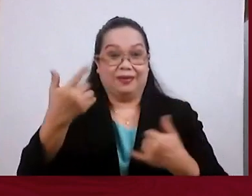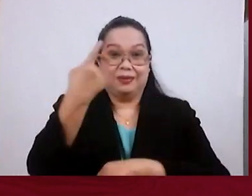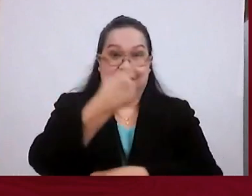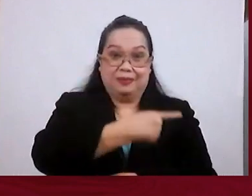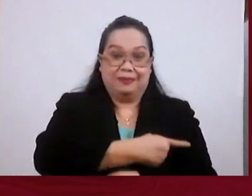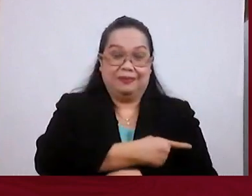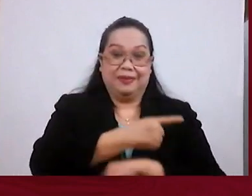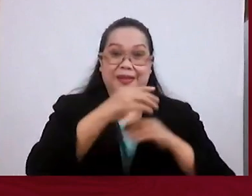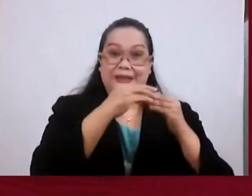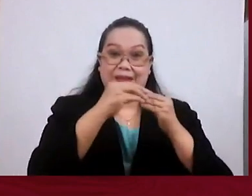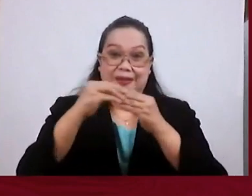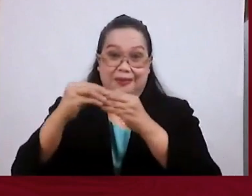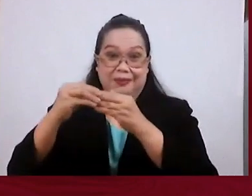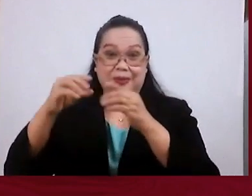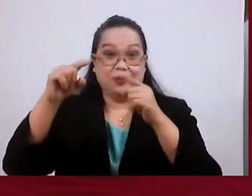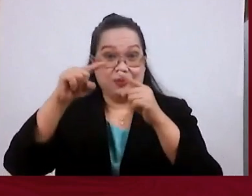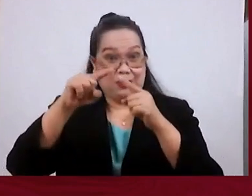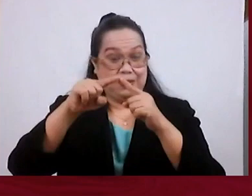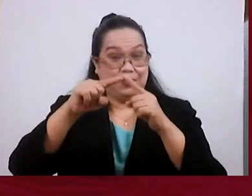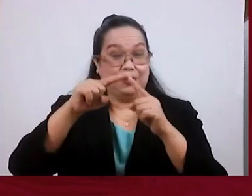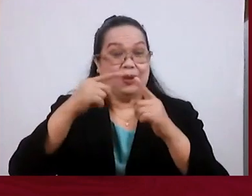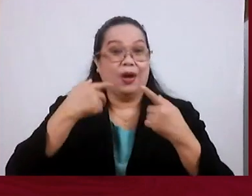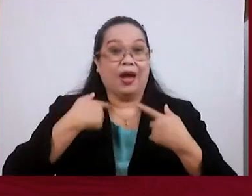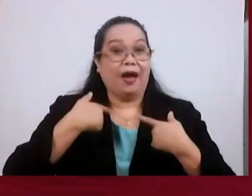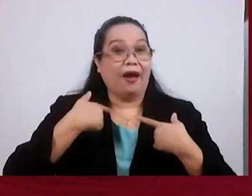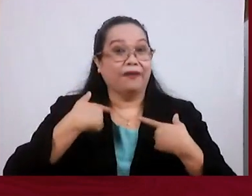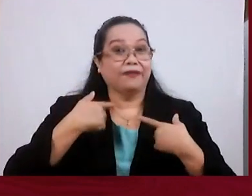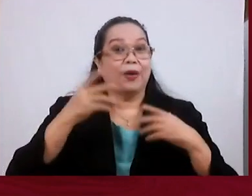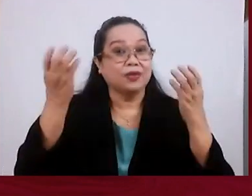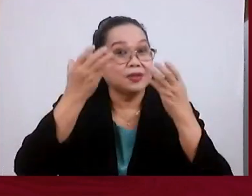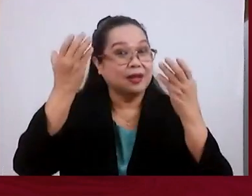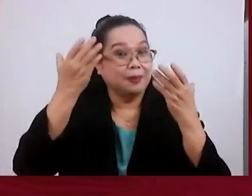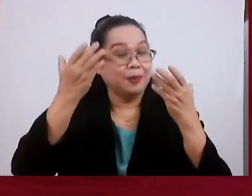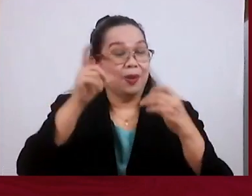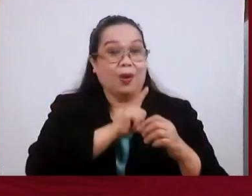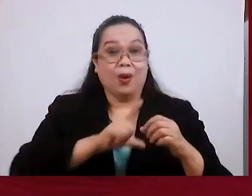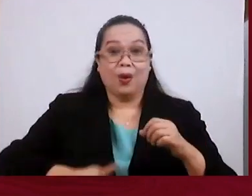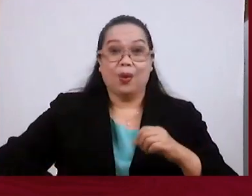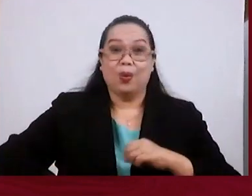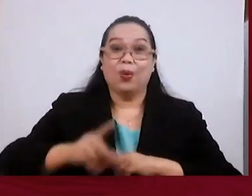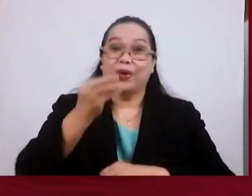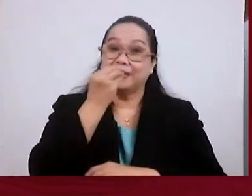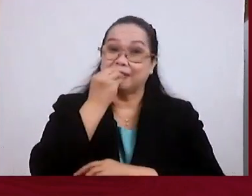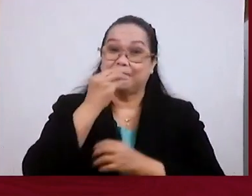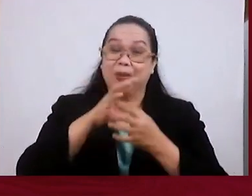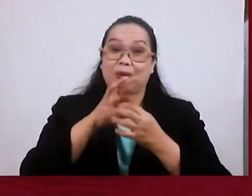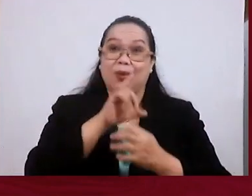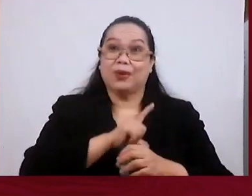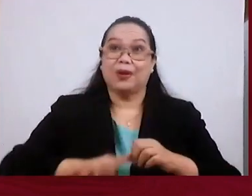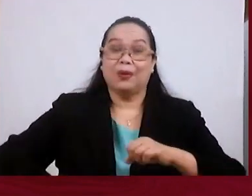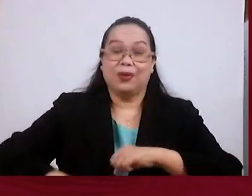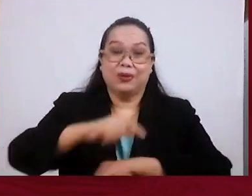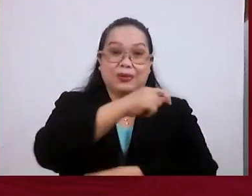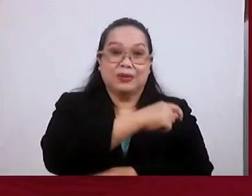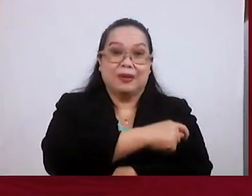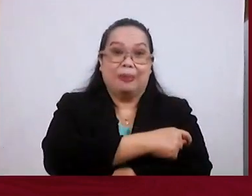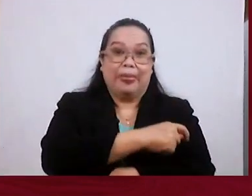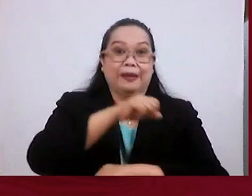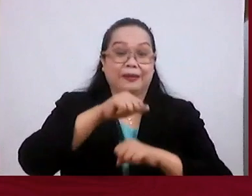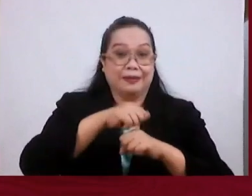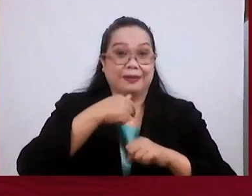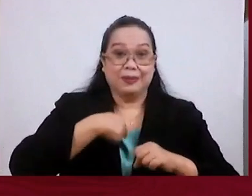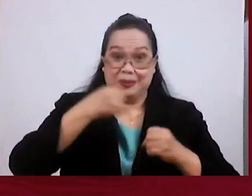is really leading us towards the observance of what we call the Lord's Supper or Communion. And so